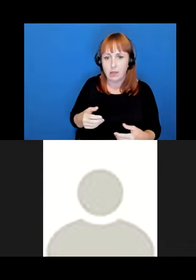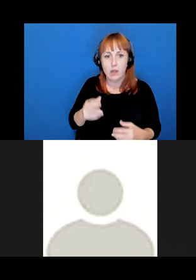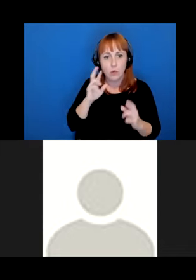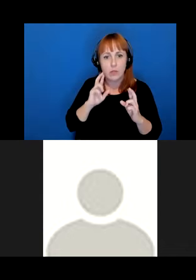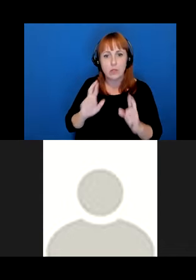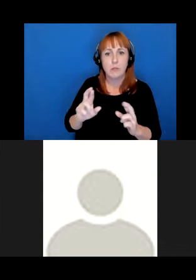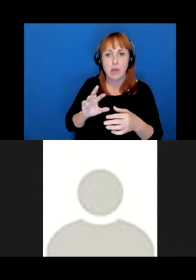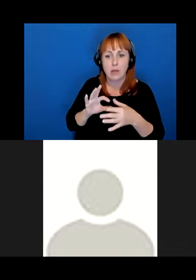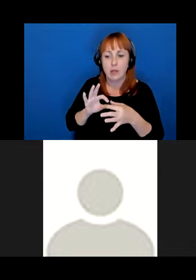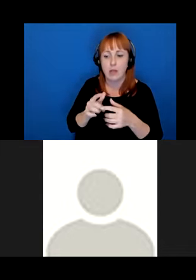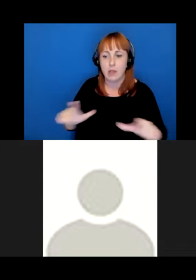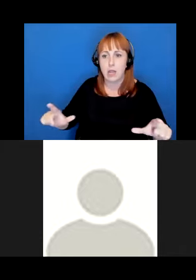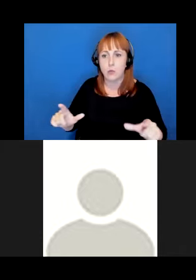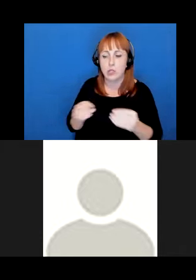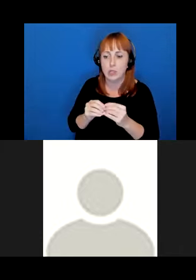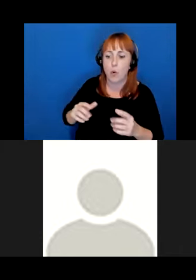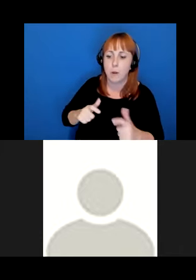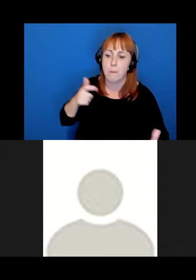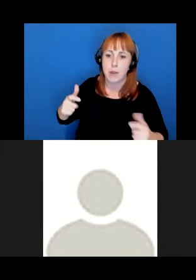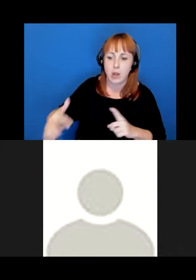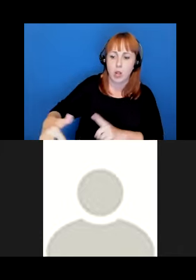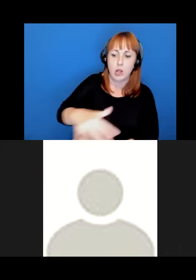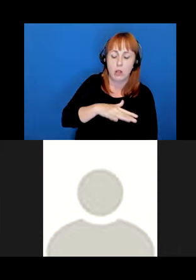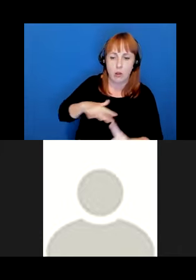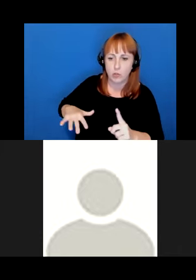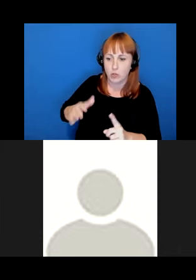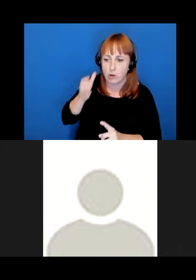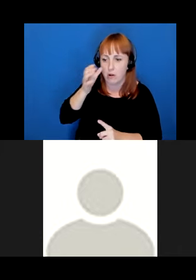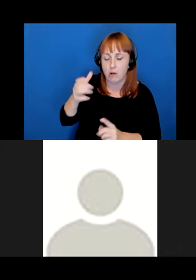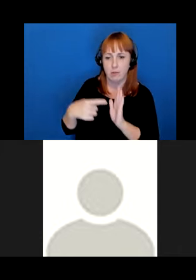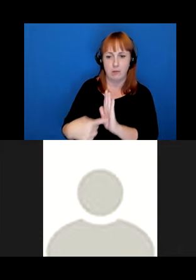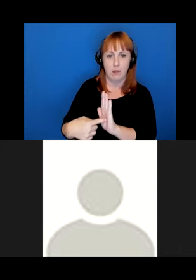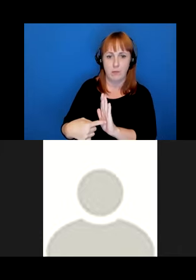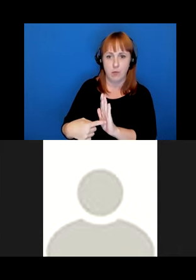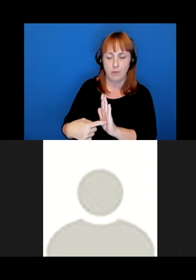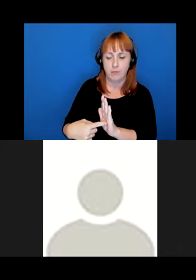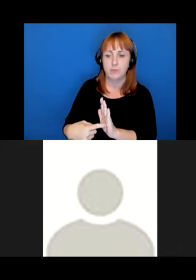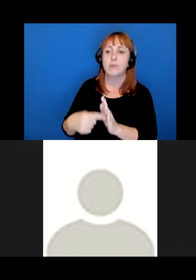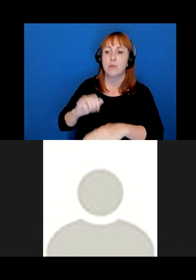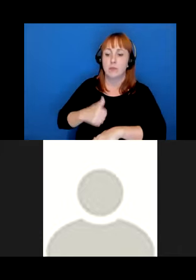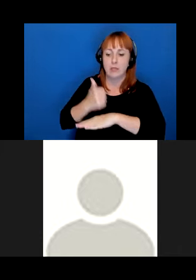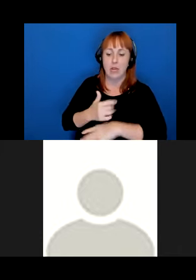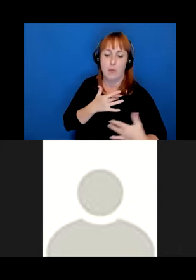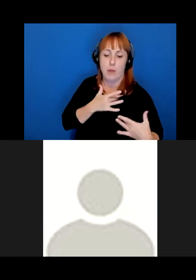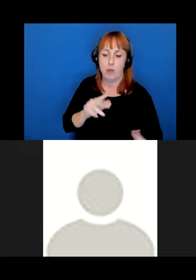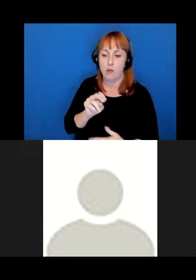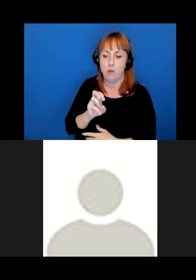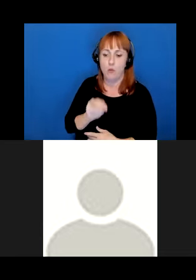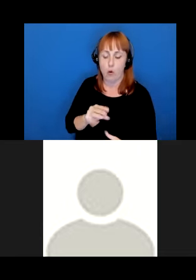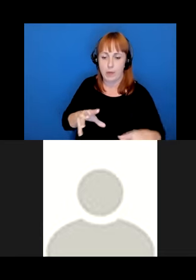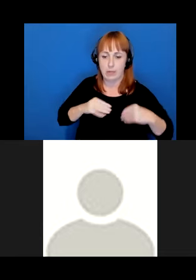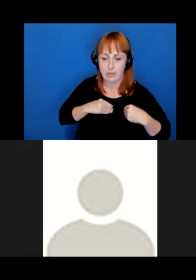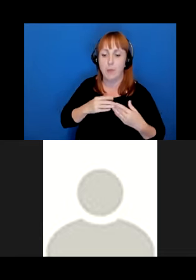featuring larger and well contextualized language examples. And only after establishing the storm to then consider other types of